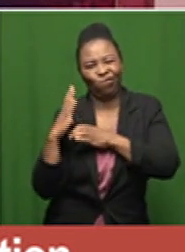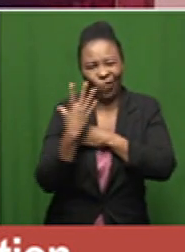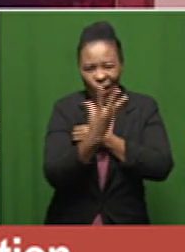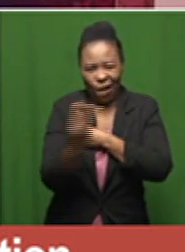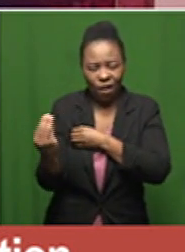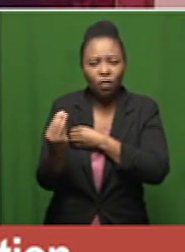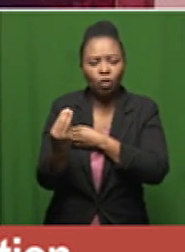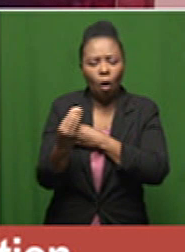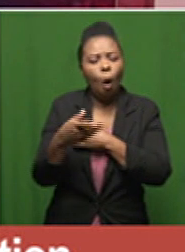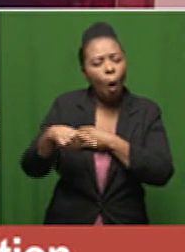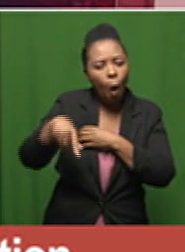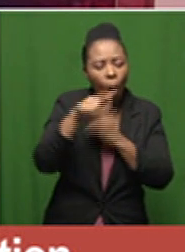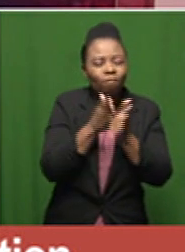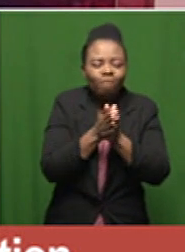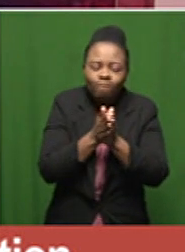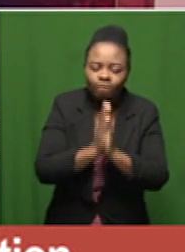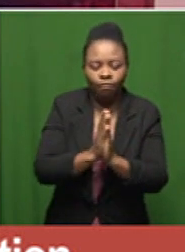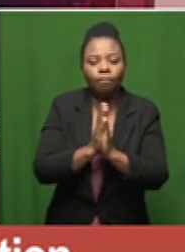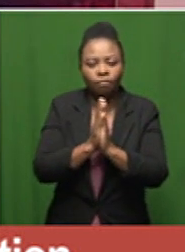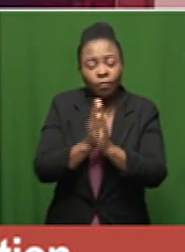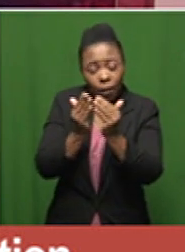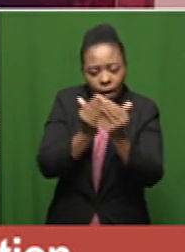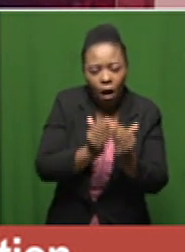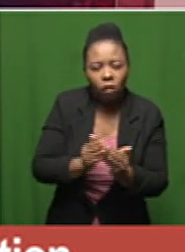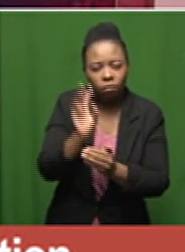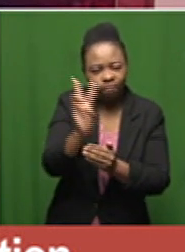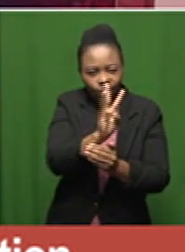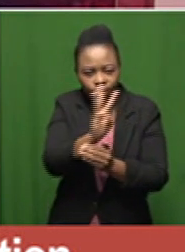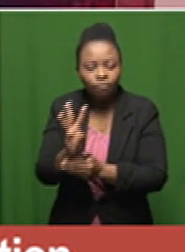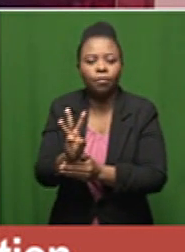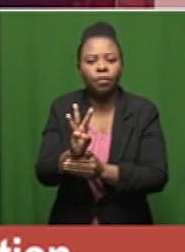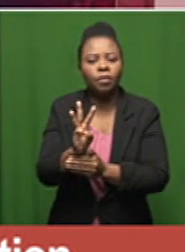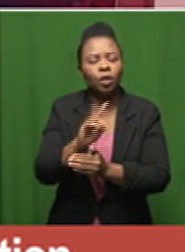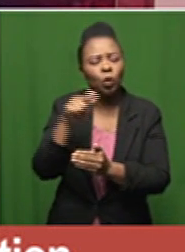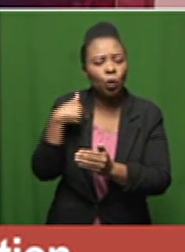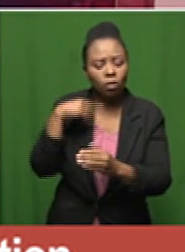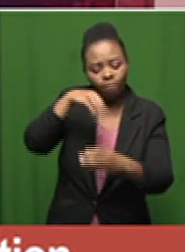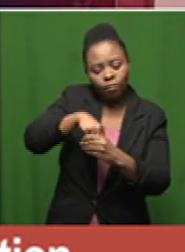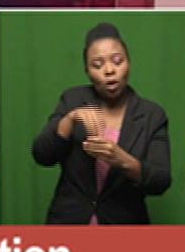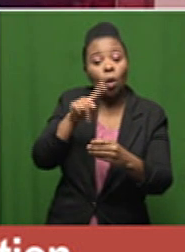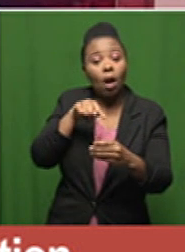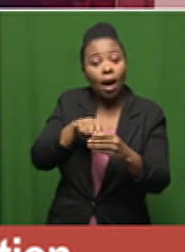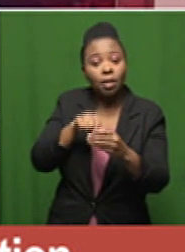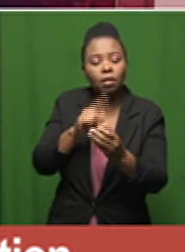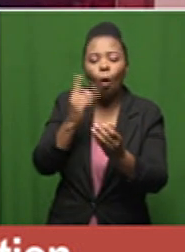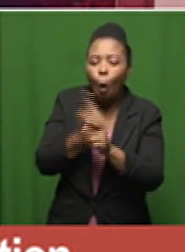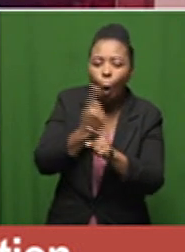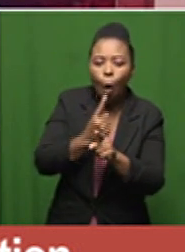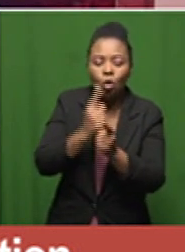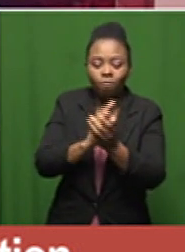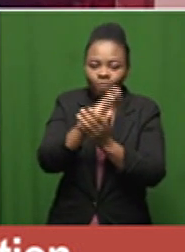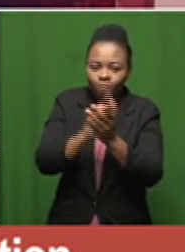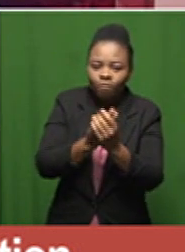all urged to continue to take precautionary measures and these include regularly washing our hands with soap and water